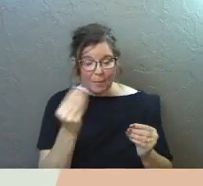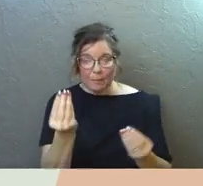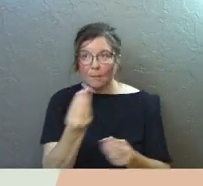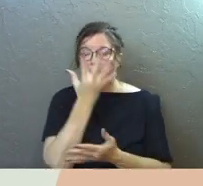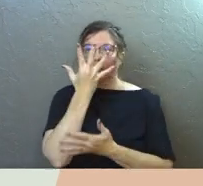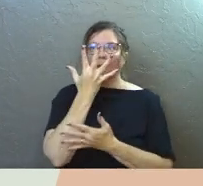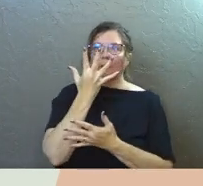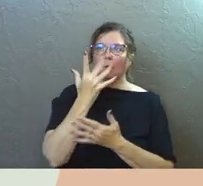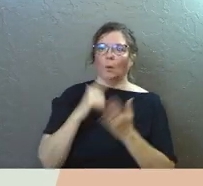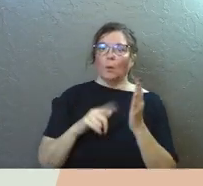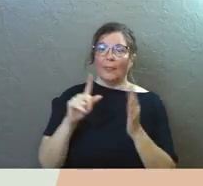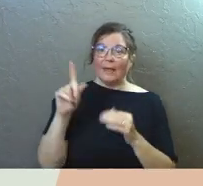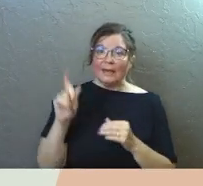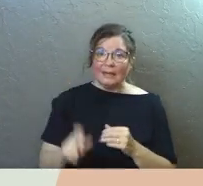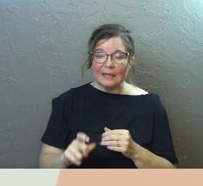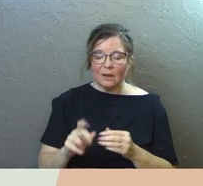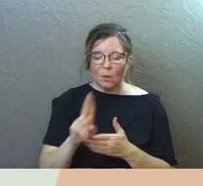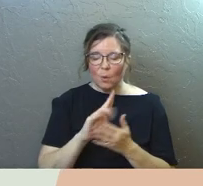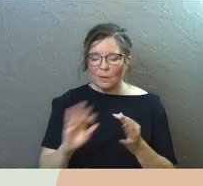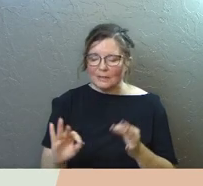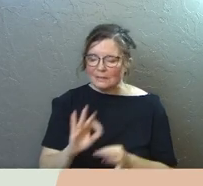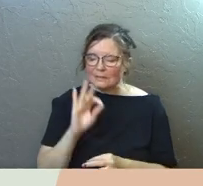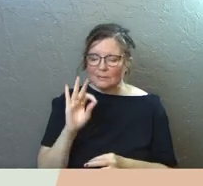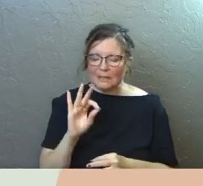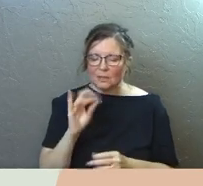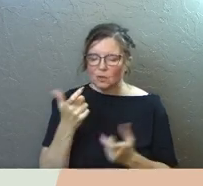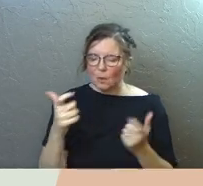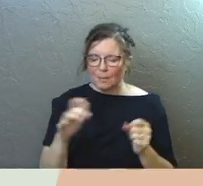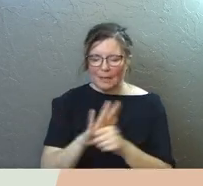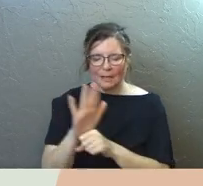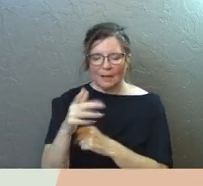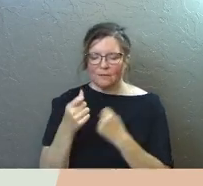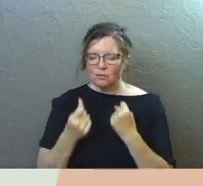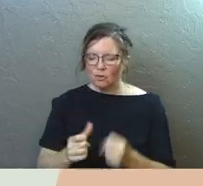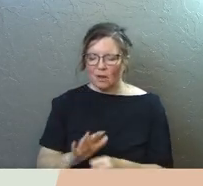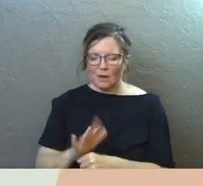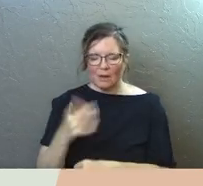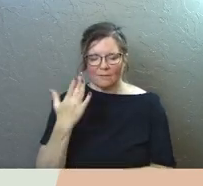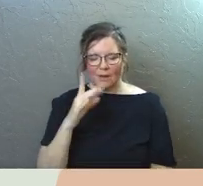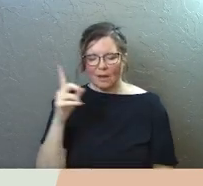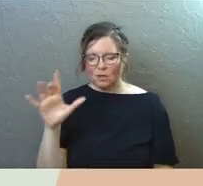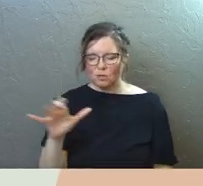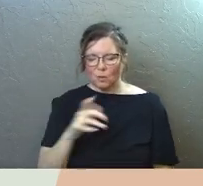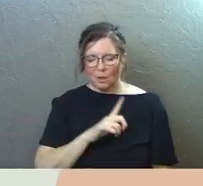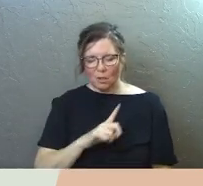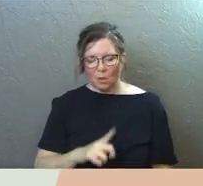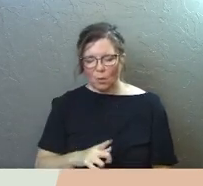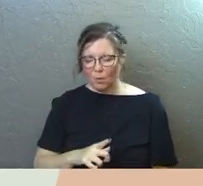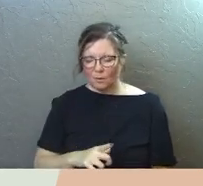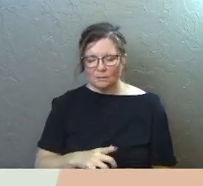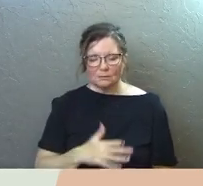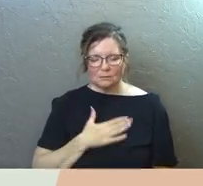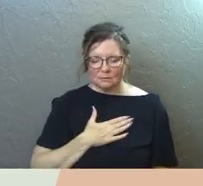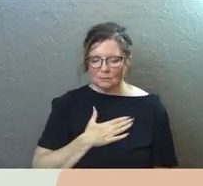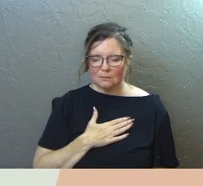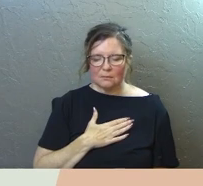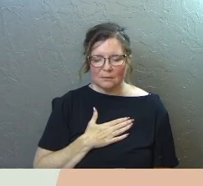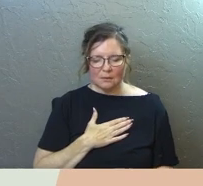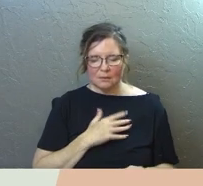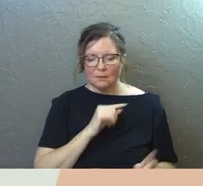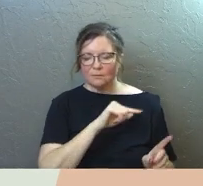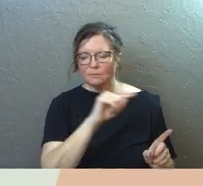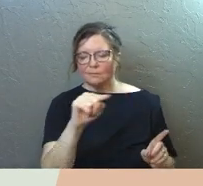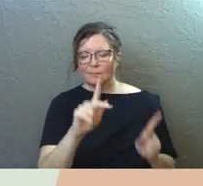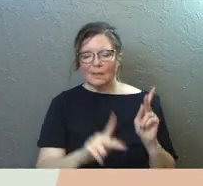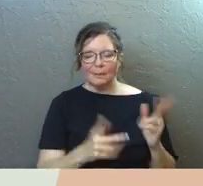speak right to their heart what it is that they need. Holy Spirit, you're big enough and you're strong enough. God, would you do it, Lord? We're all across this room online right